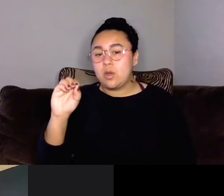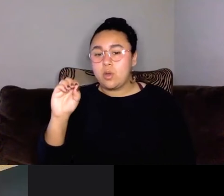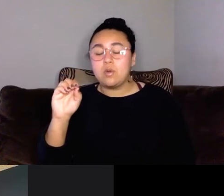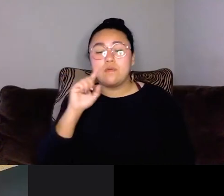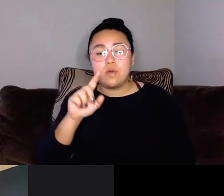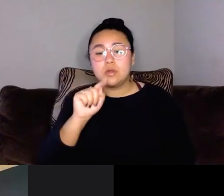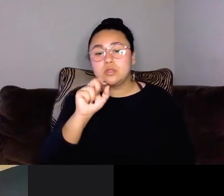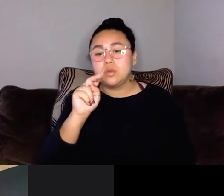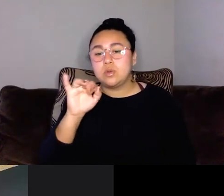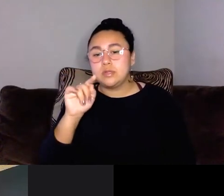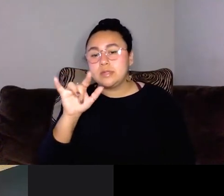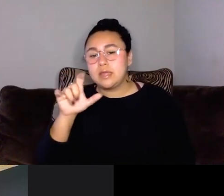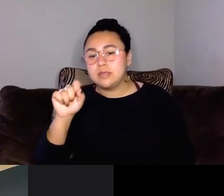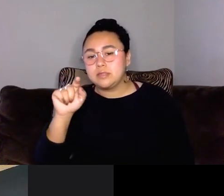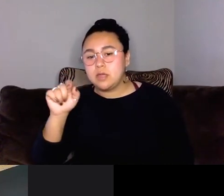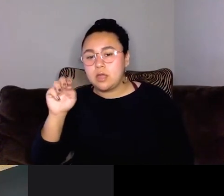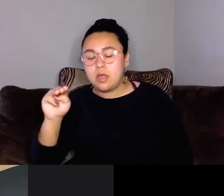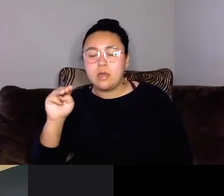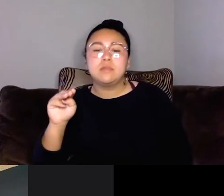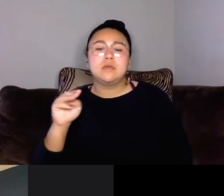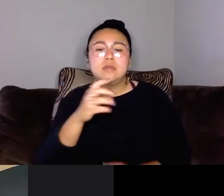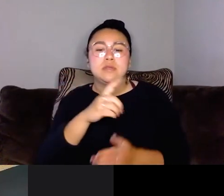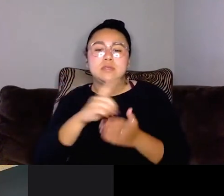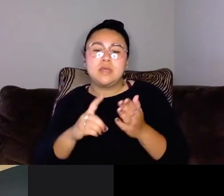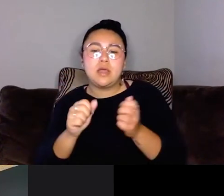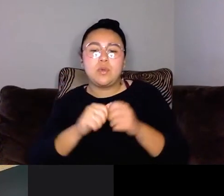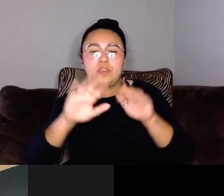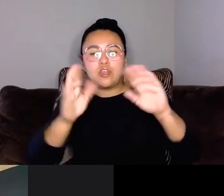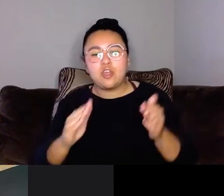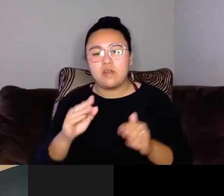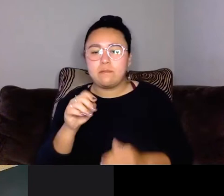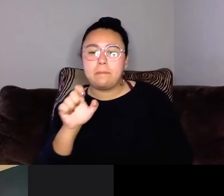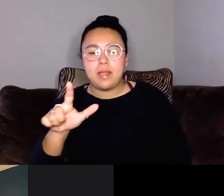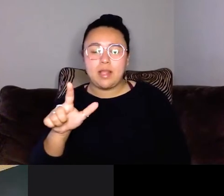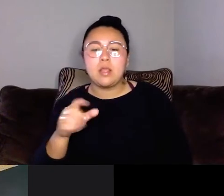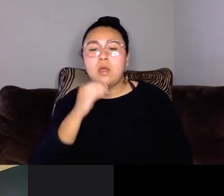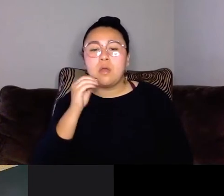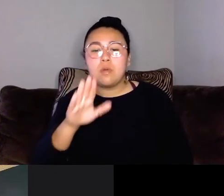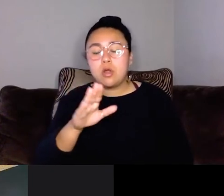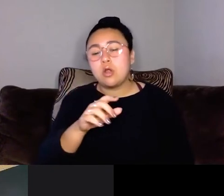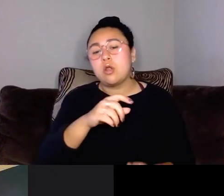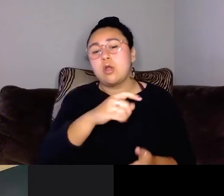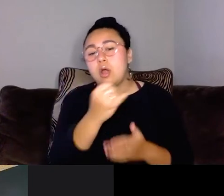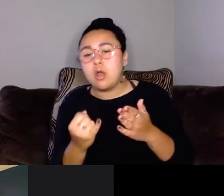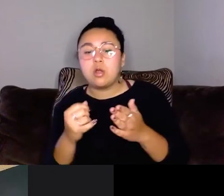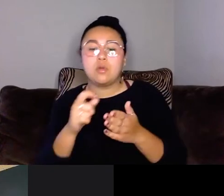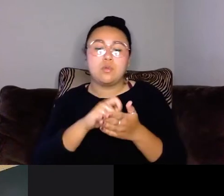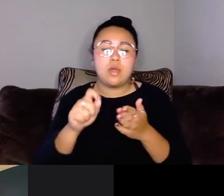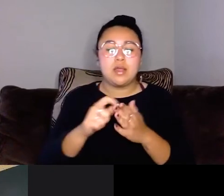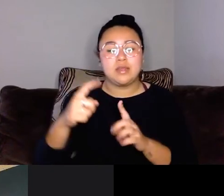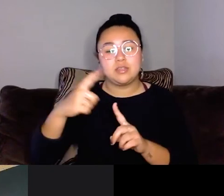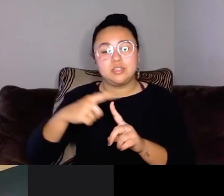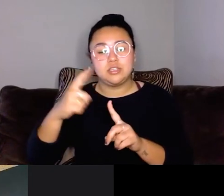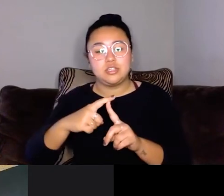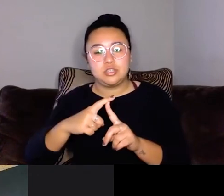.com, designs with curve appeal, the home of her art, writing, and popular t-shirts featuring FAT positive art and